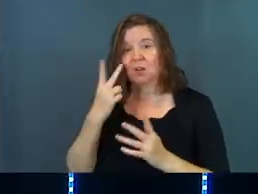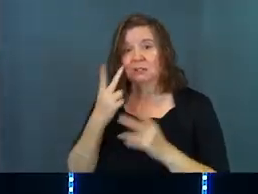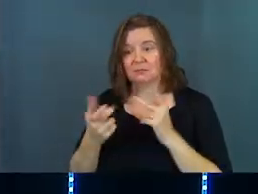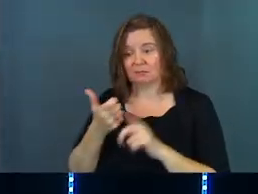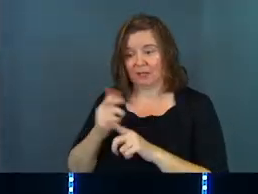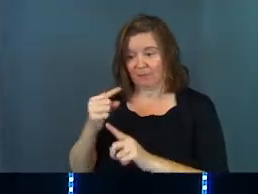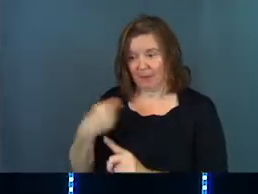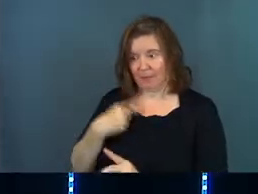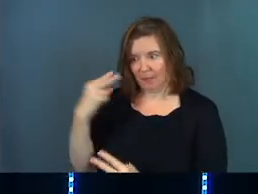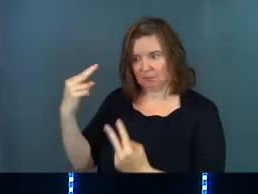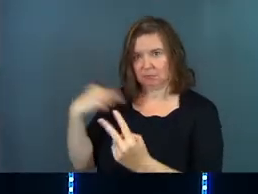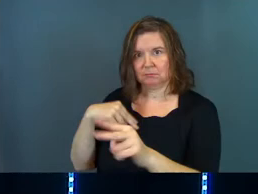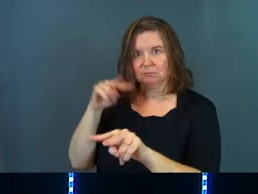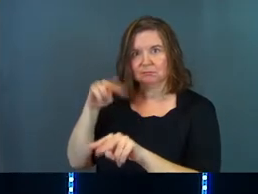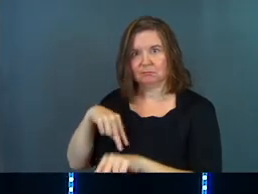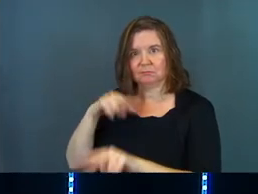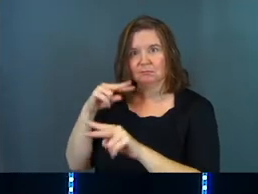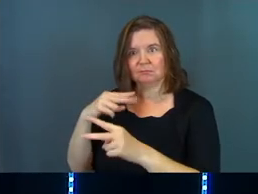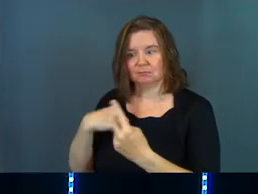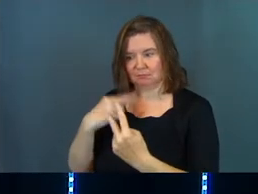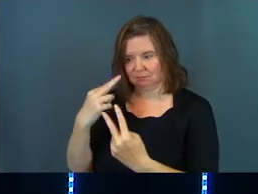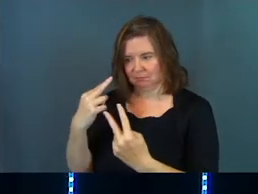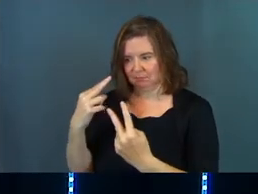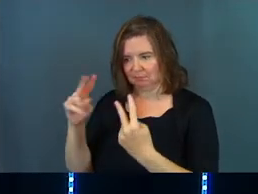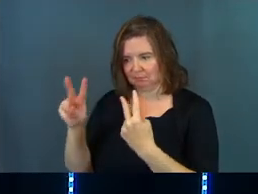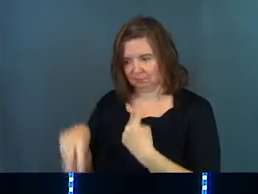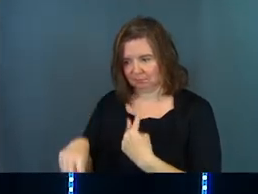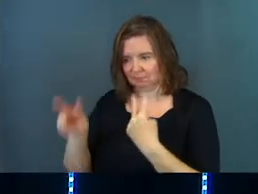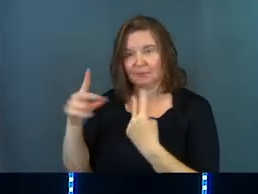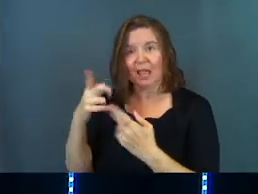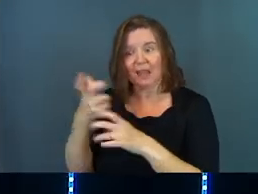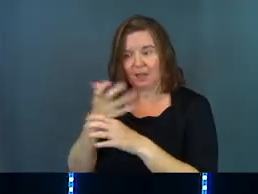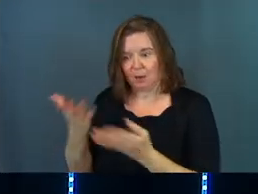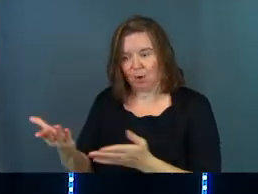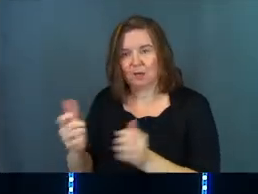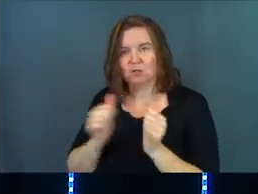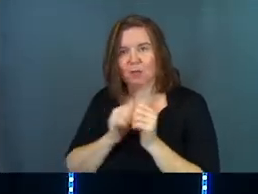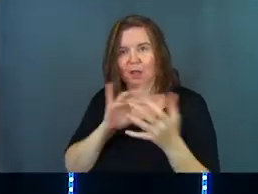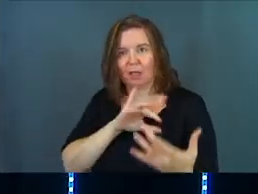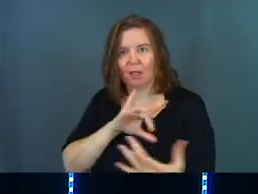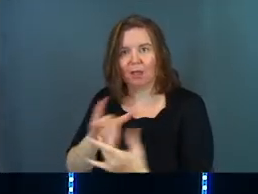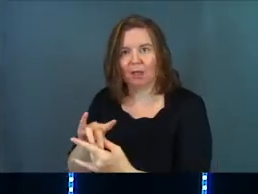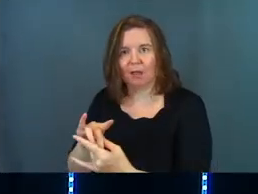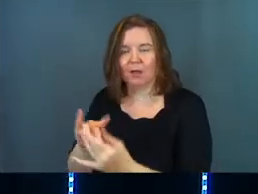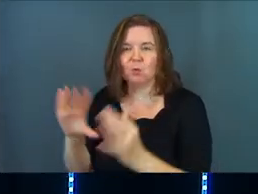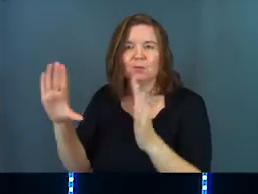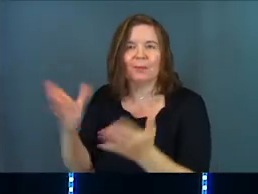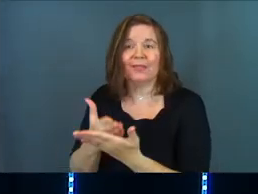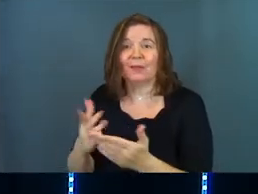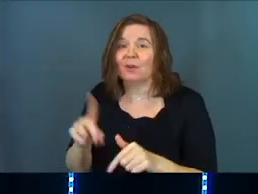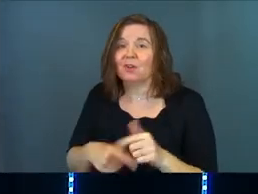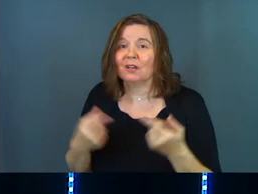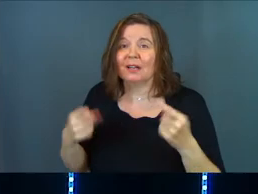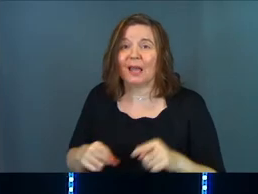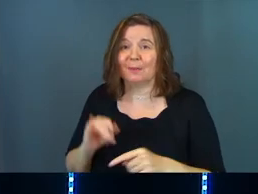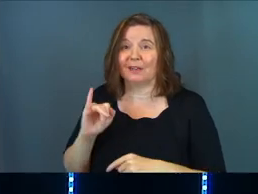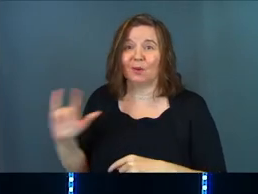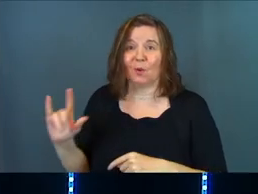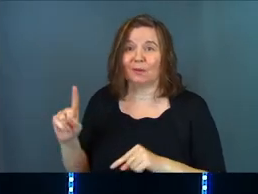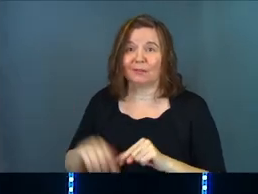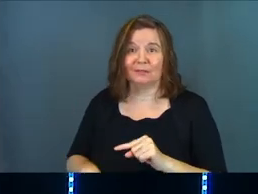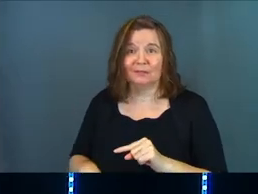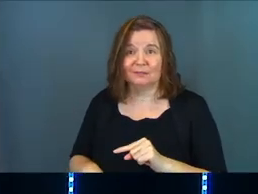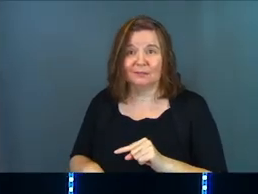hear some things about me. And God took our two hearts and just brought us together again. And it was an amazing thing, but it couldn't have happened in Illinois.